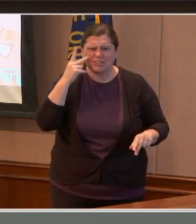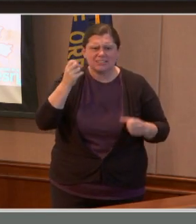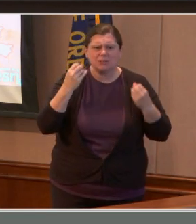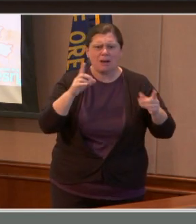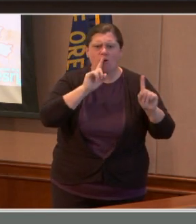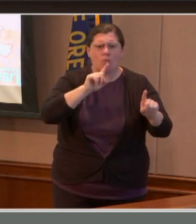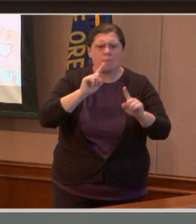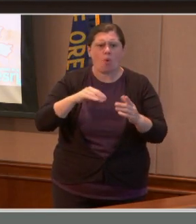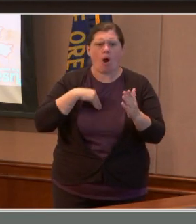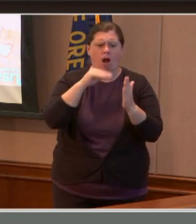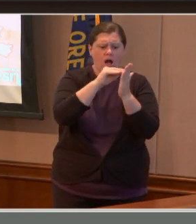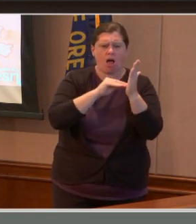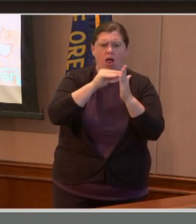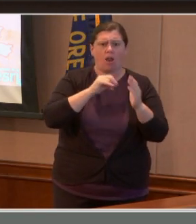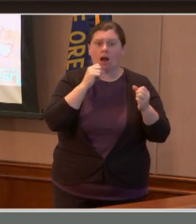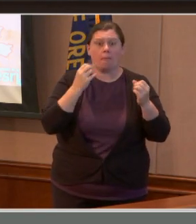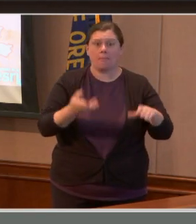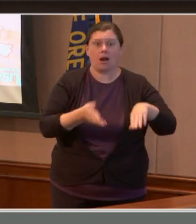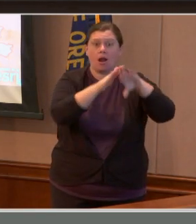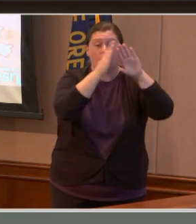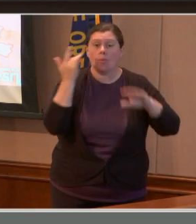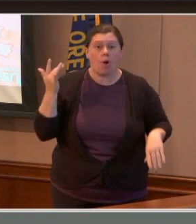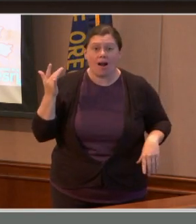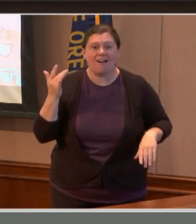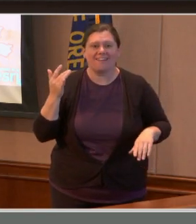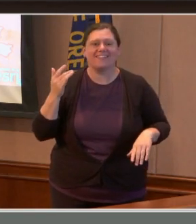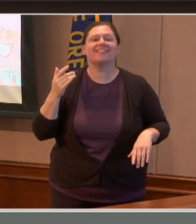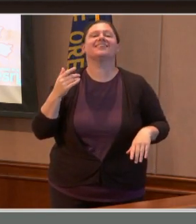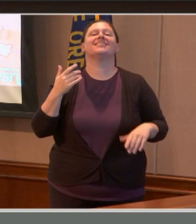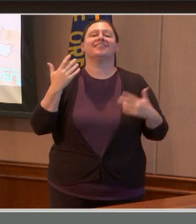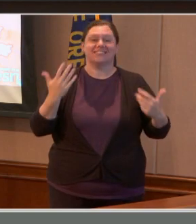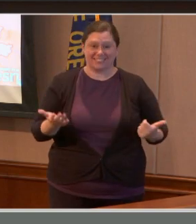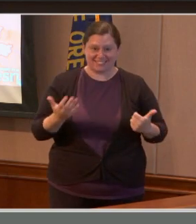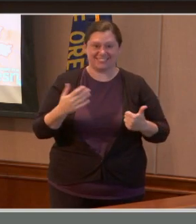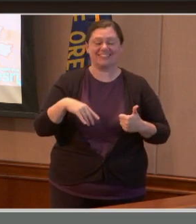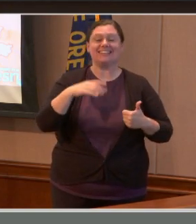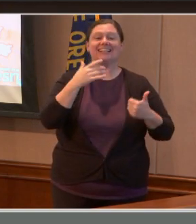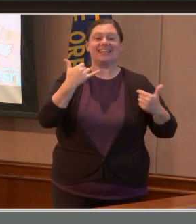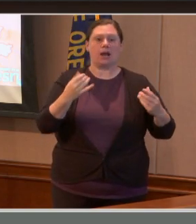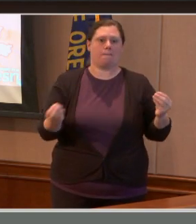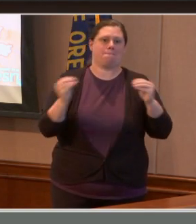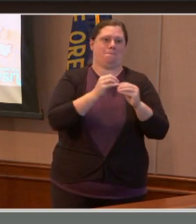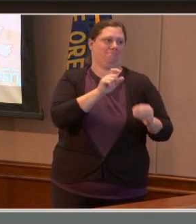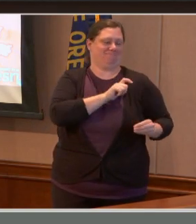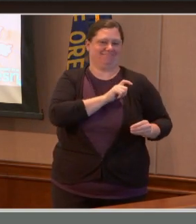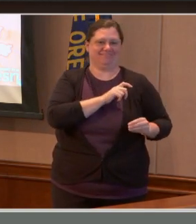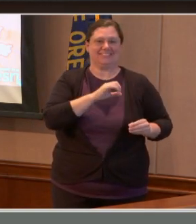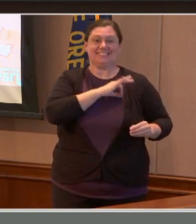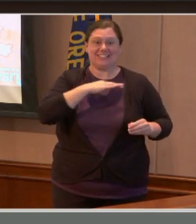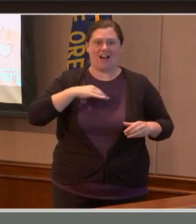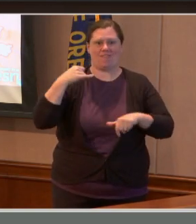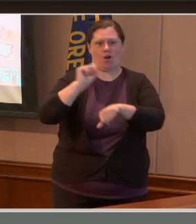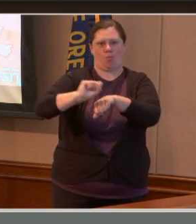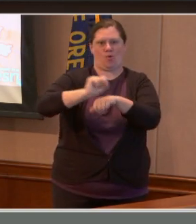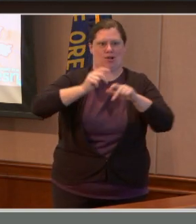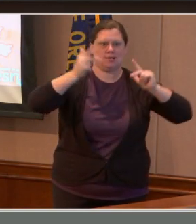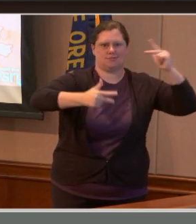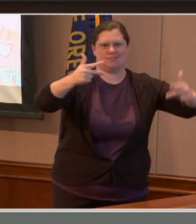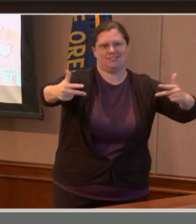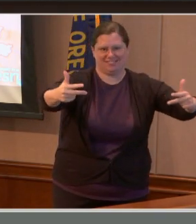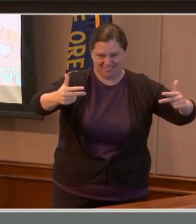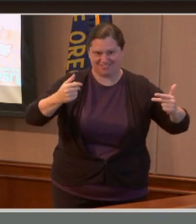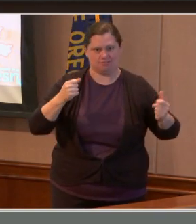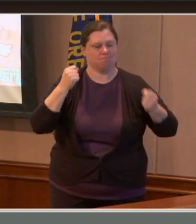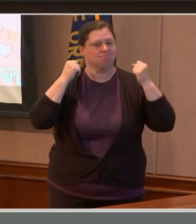is one because of the increased staffing levels that we had. We really put countless people on